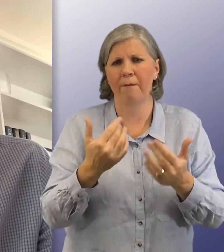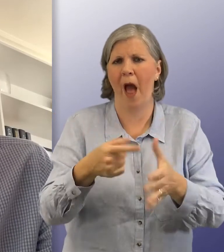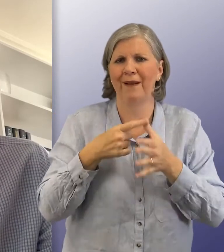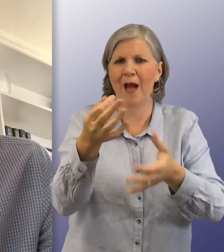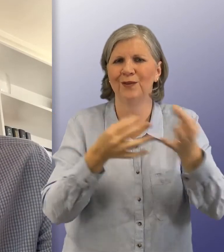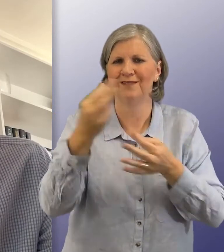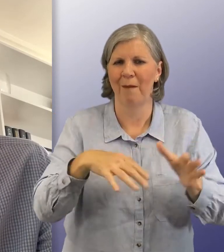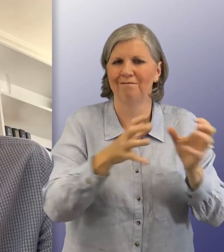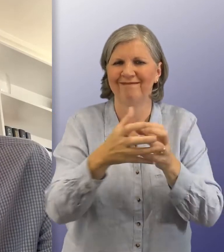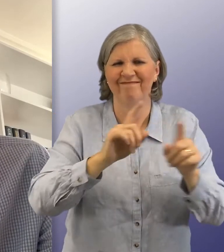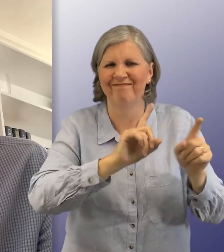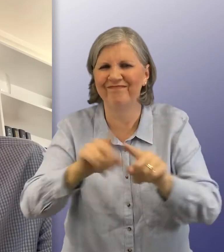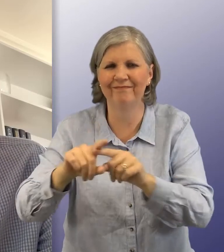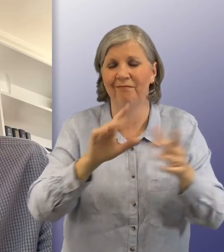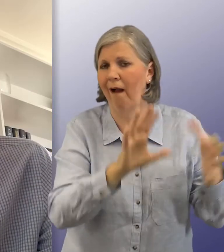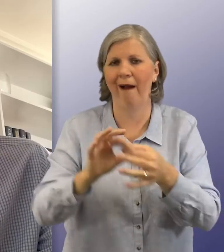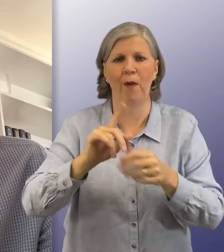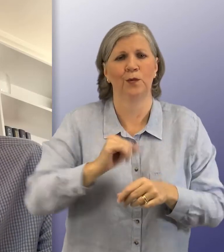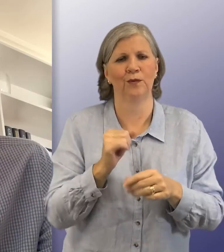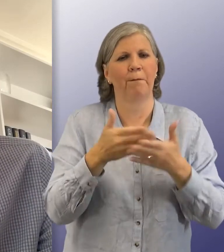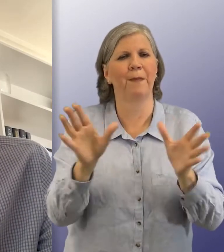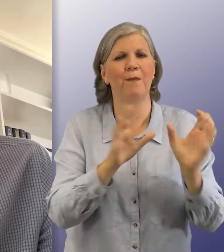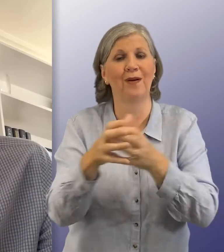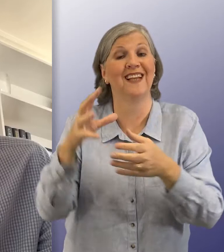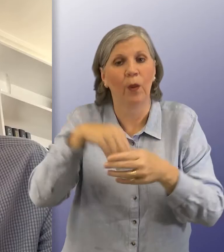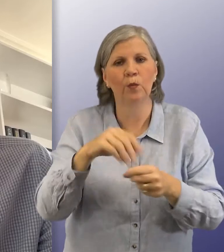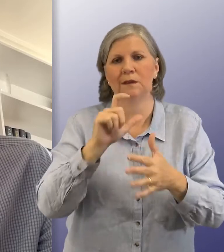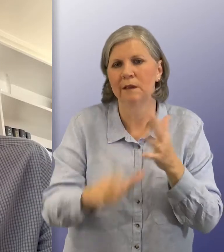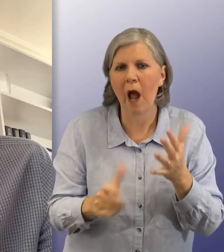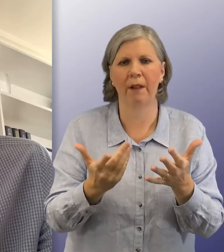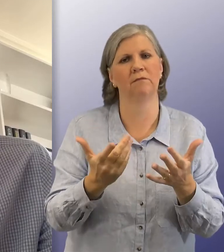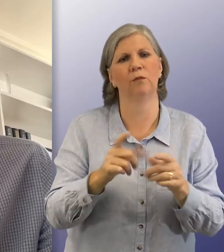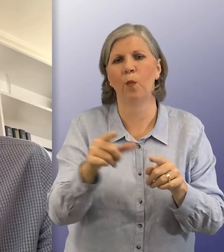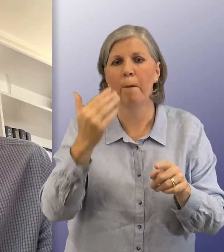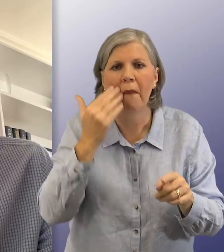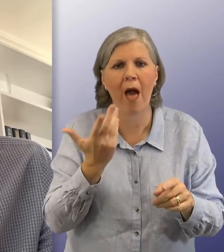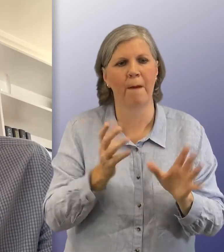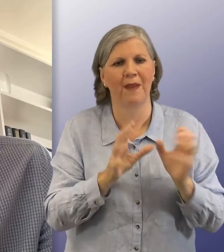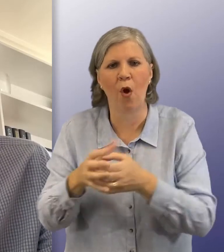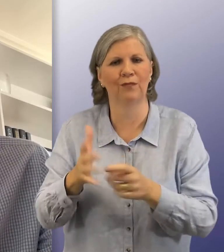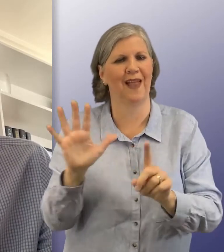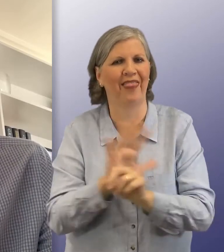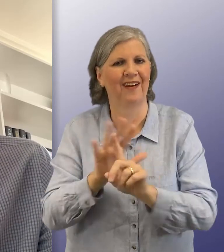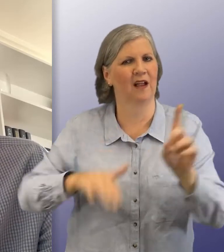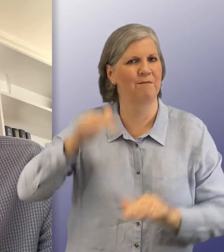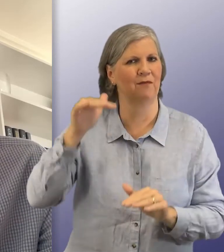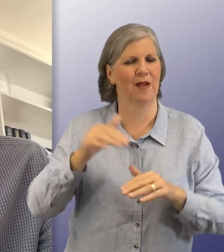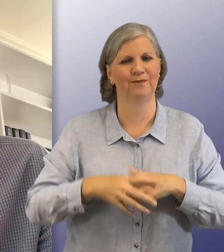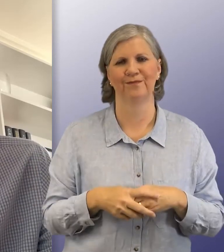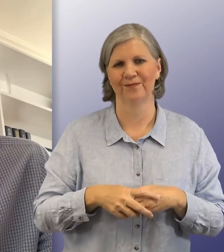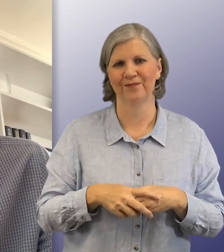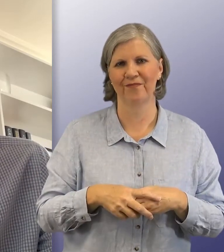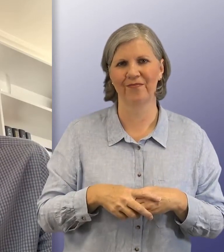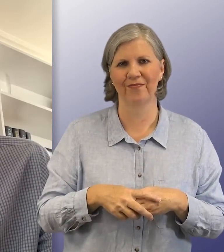from groups underrepresented on Scotland's public bodies including disabled people and people from black and minority ethnic